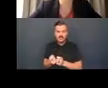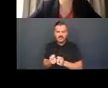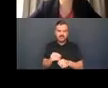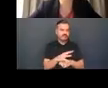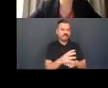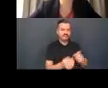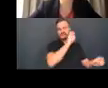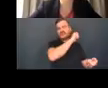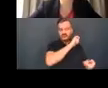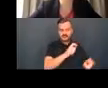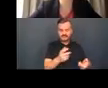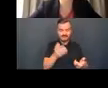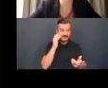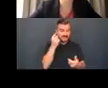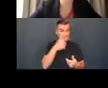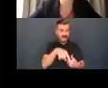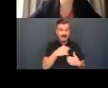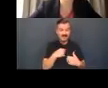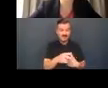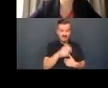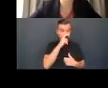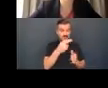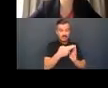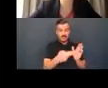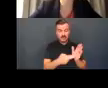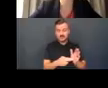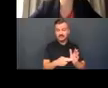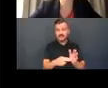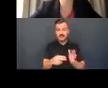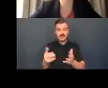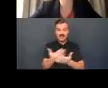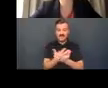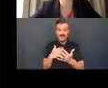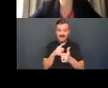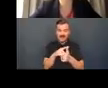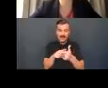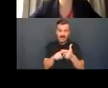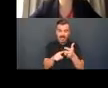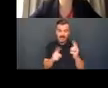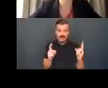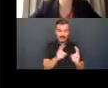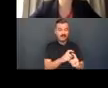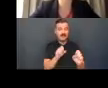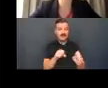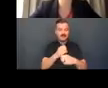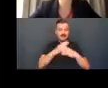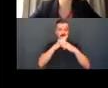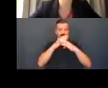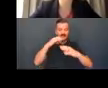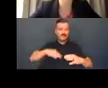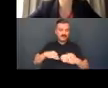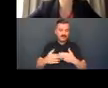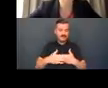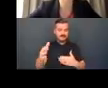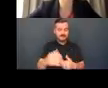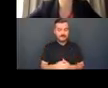both rigid rules and inefficient bureaucracy could create barriers to benefit receipts. While